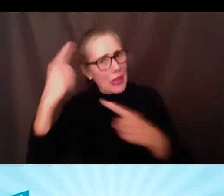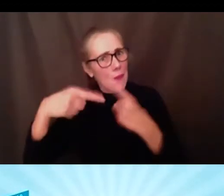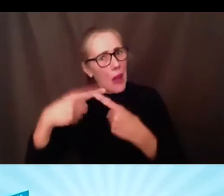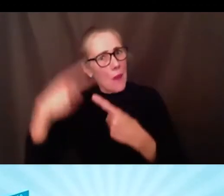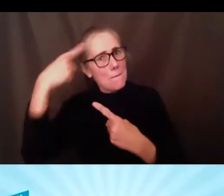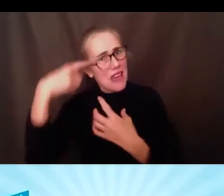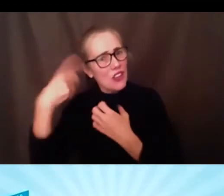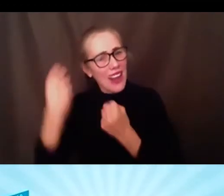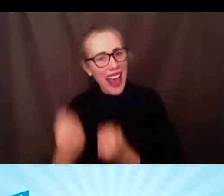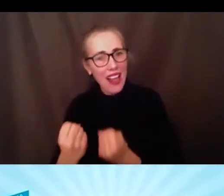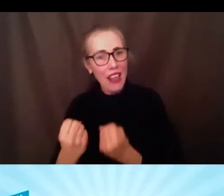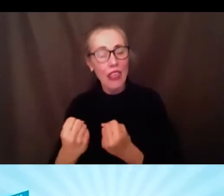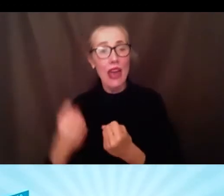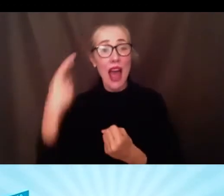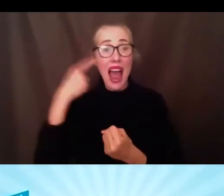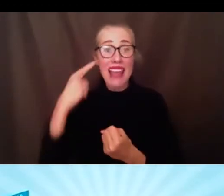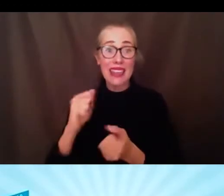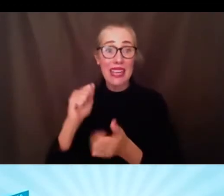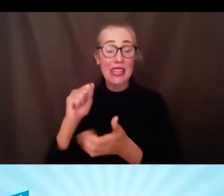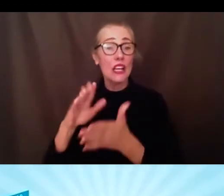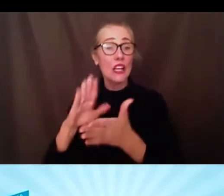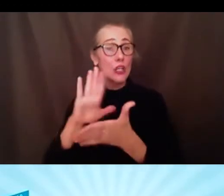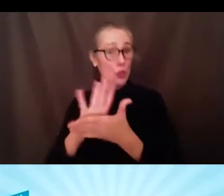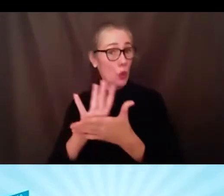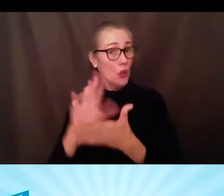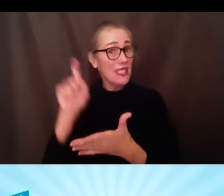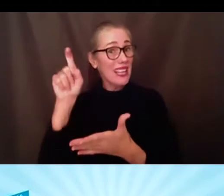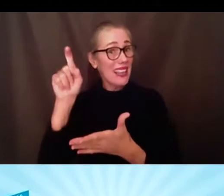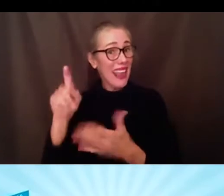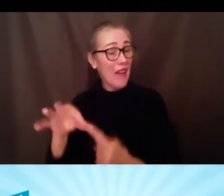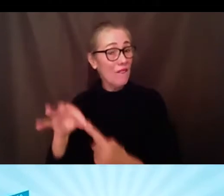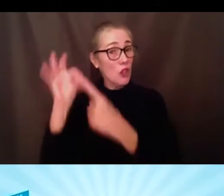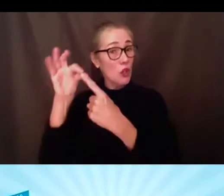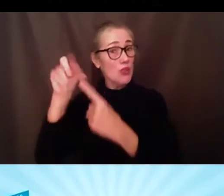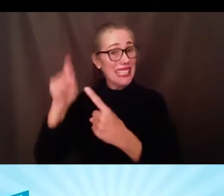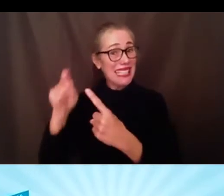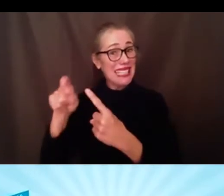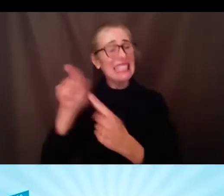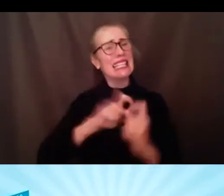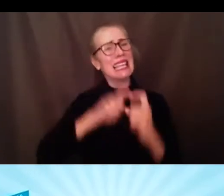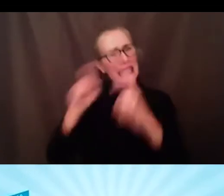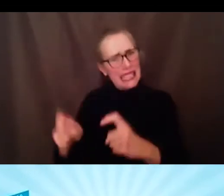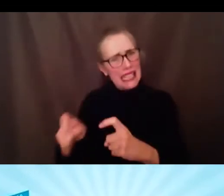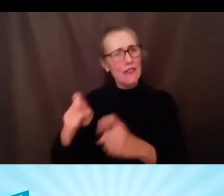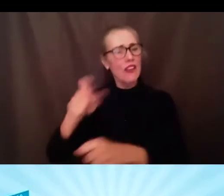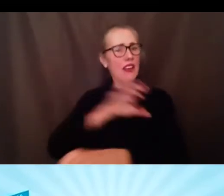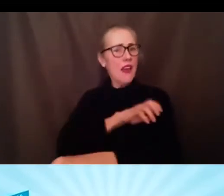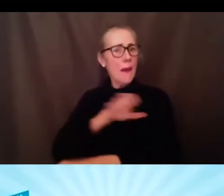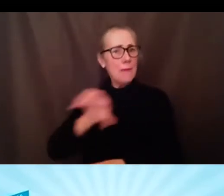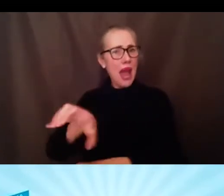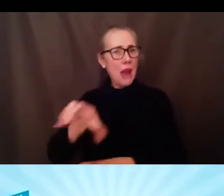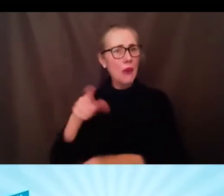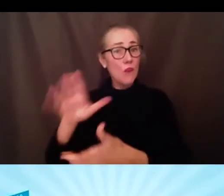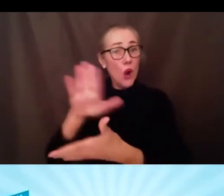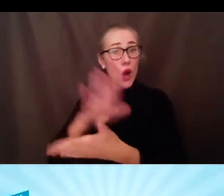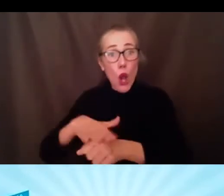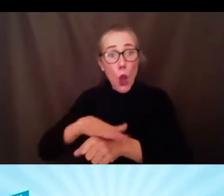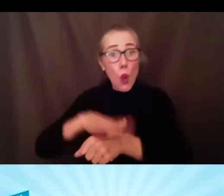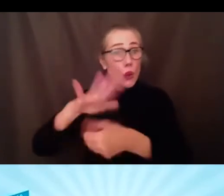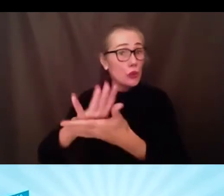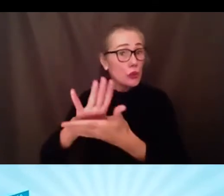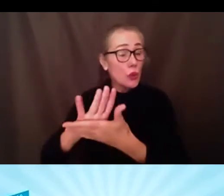schools are frankly better at understanding the unique needs of their communities empower them to implement more relevant and adaptable policies